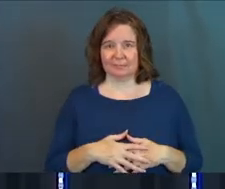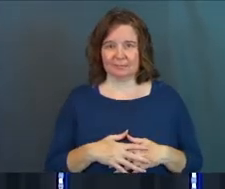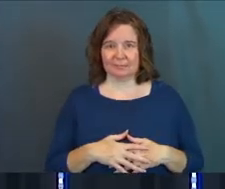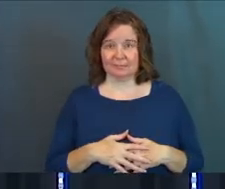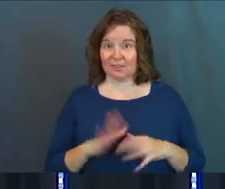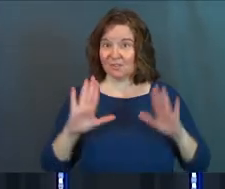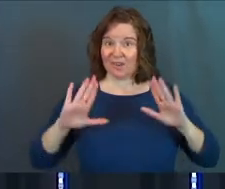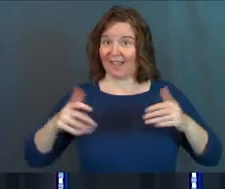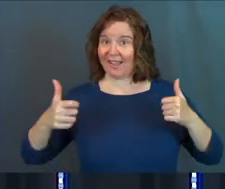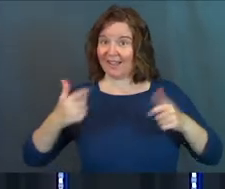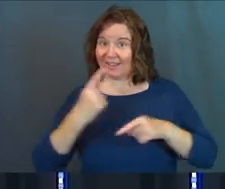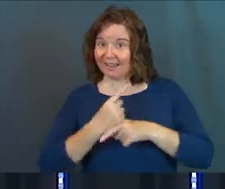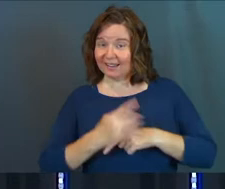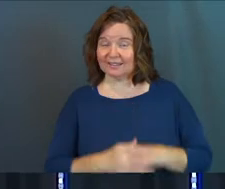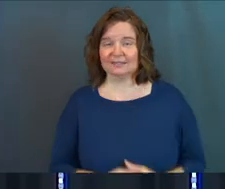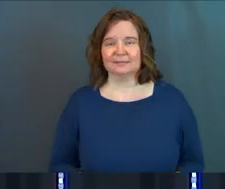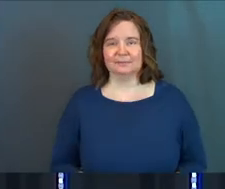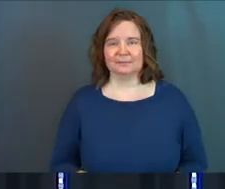Isn't it great?